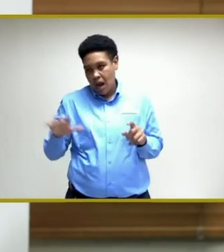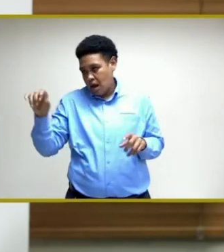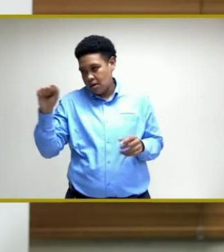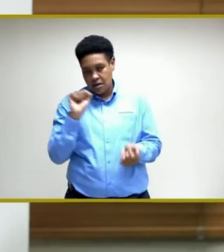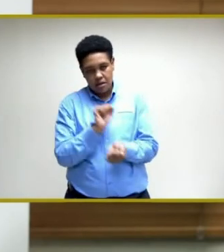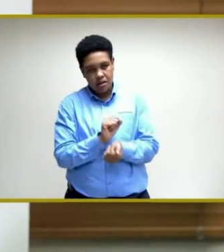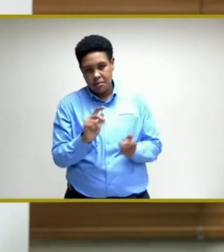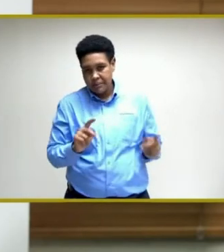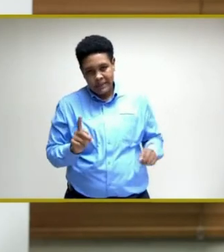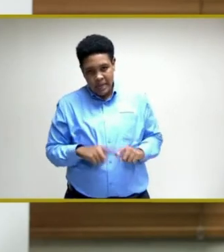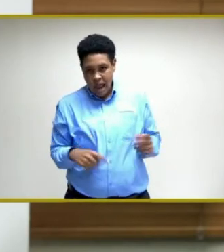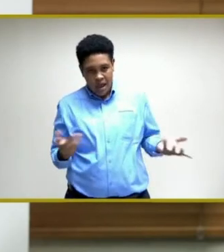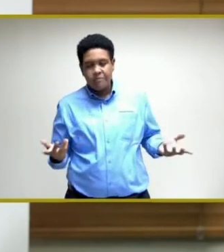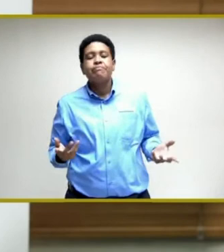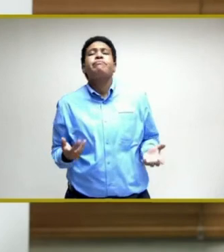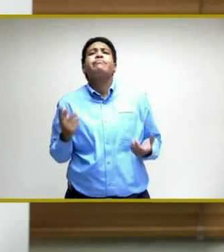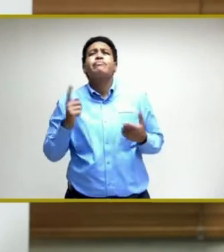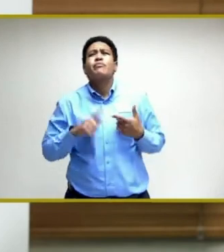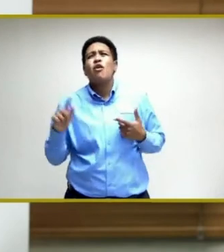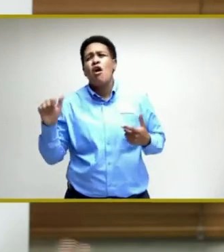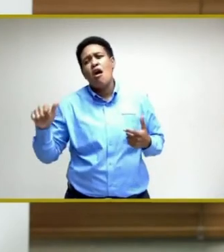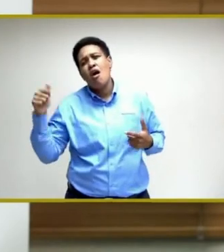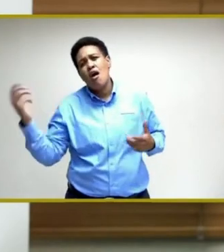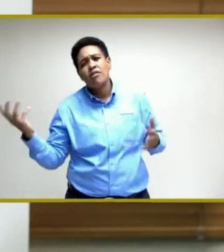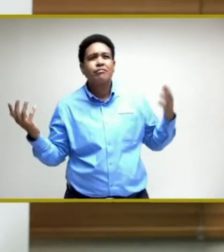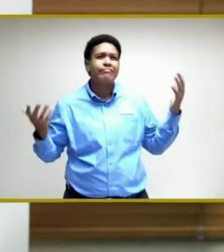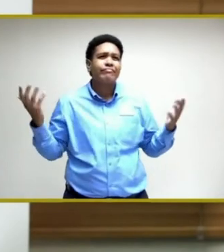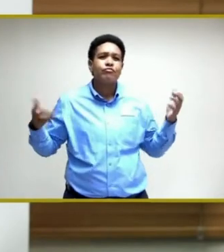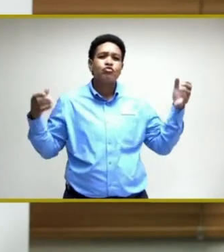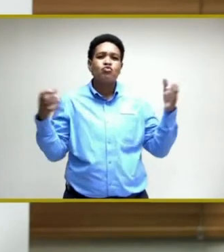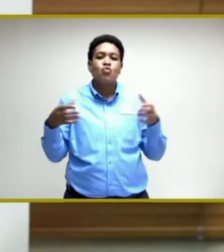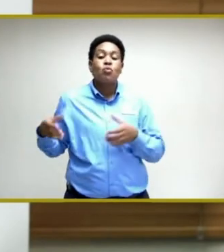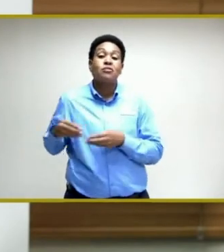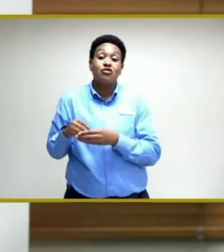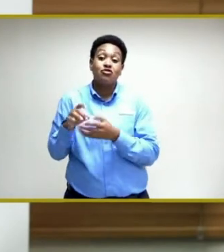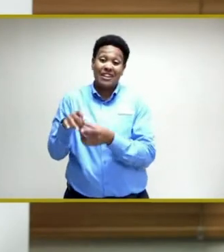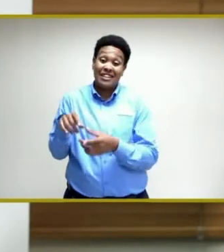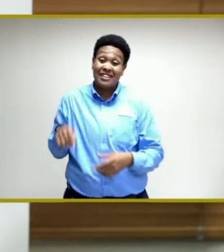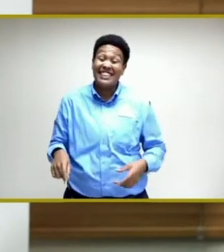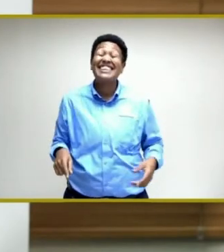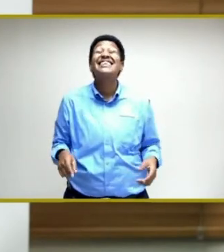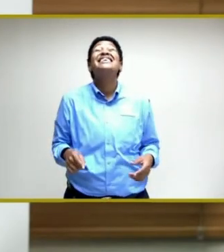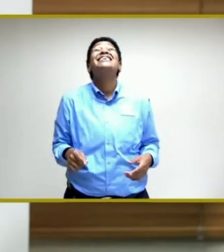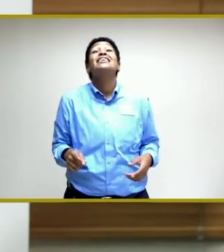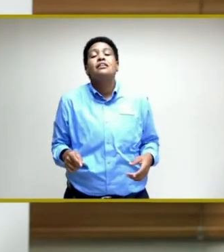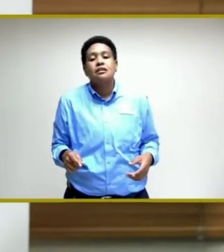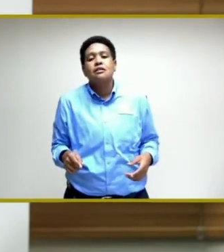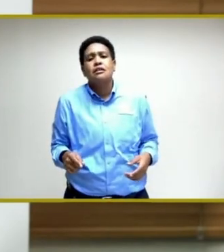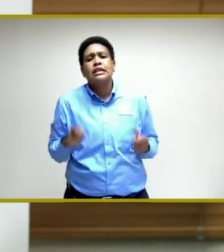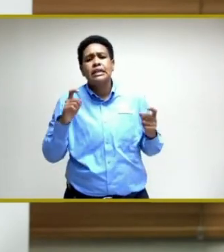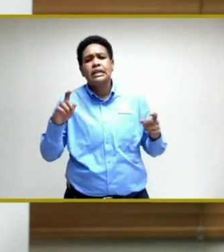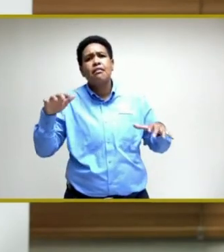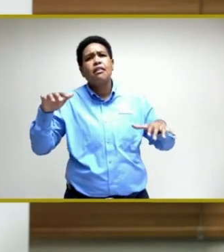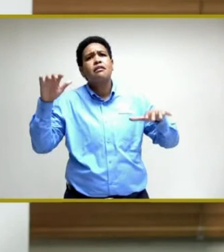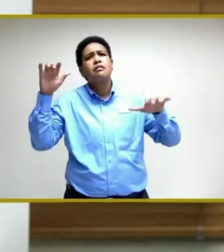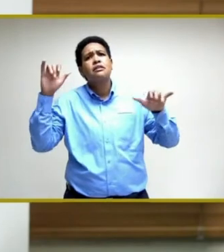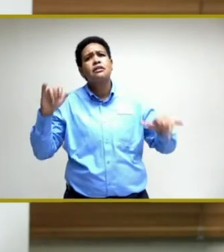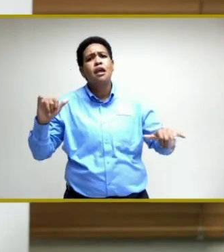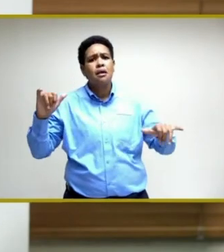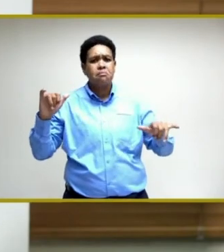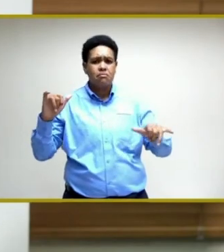And, you know, other groups, and in this case, given the unusual nature